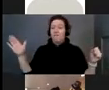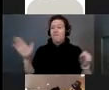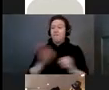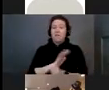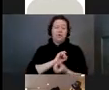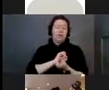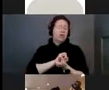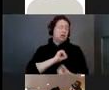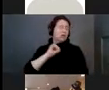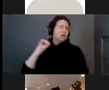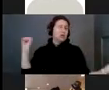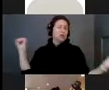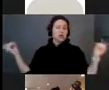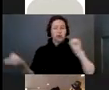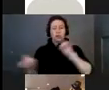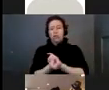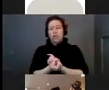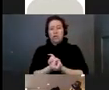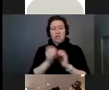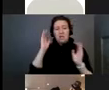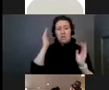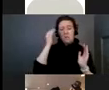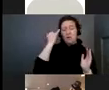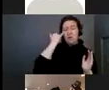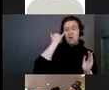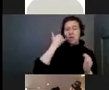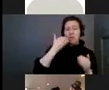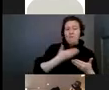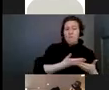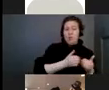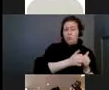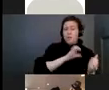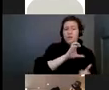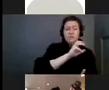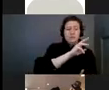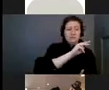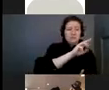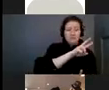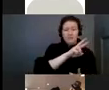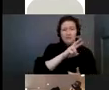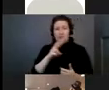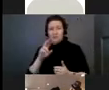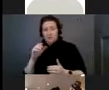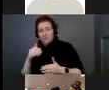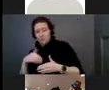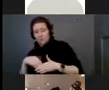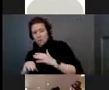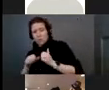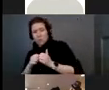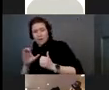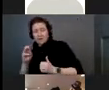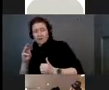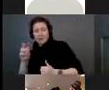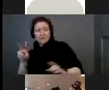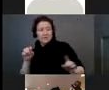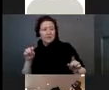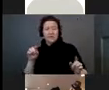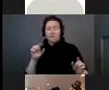would have been if Pippa had not been born with CMB. We have a different house. We're in a different school district.